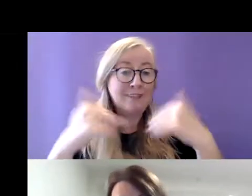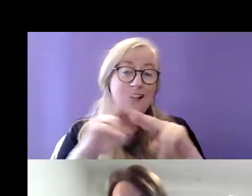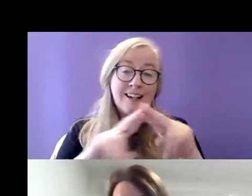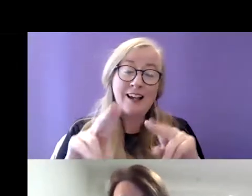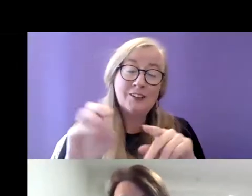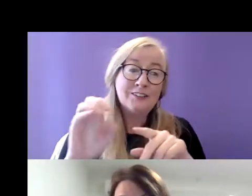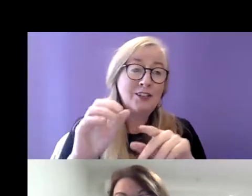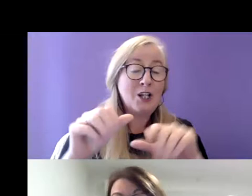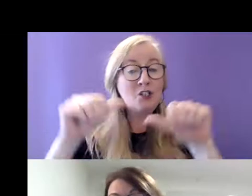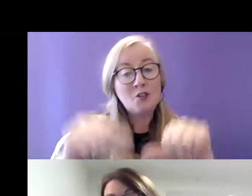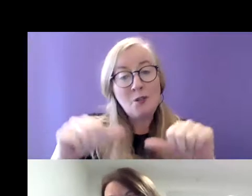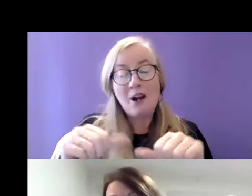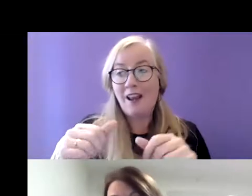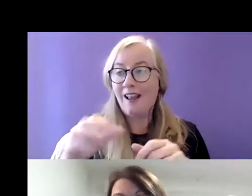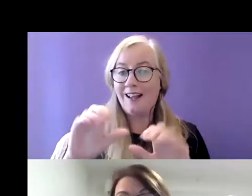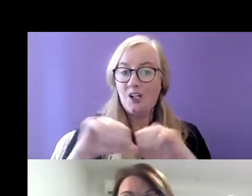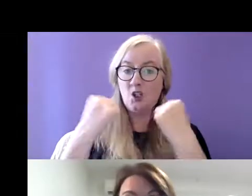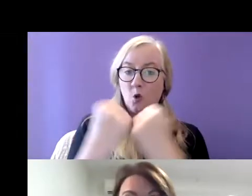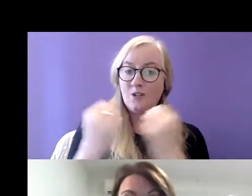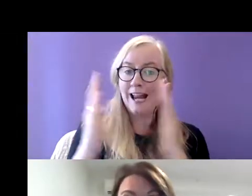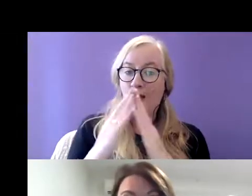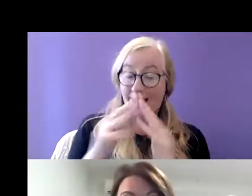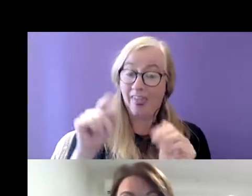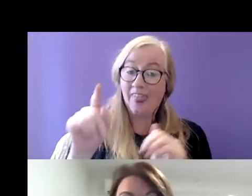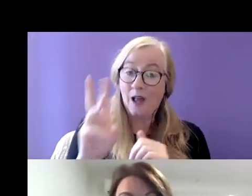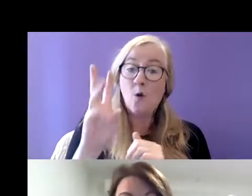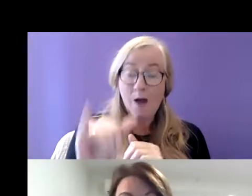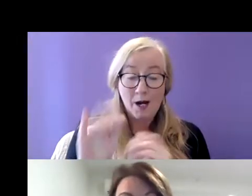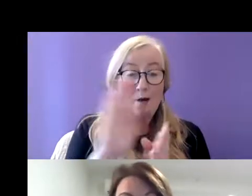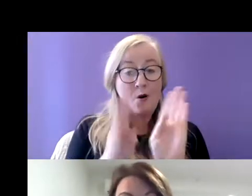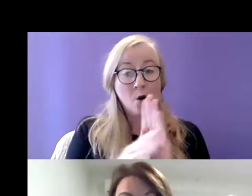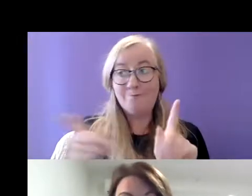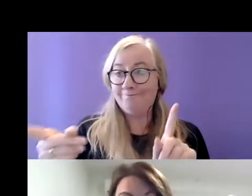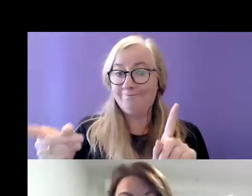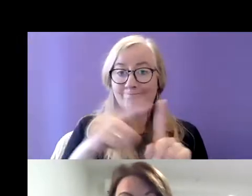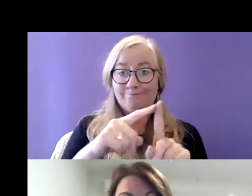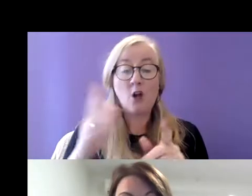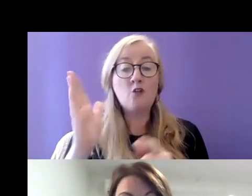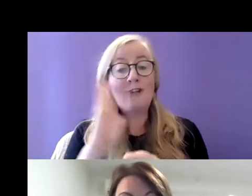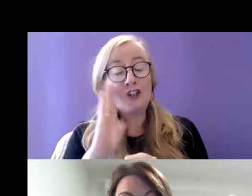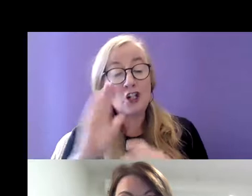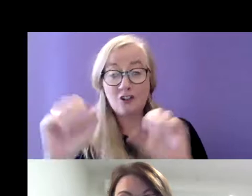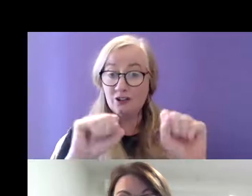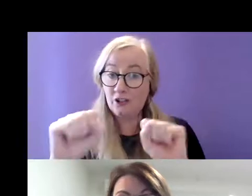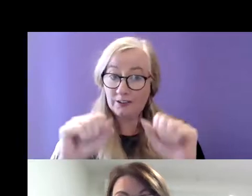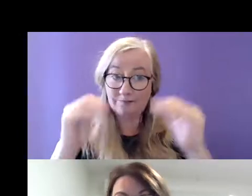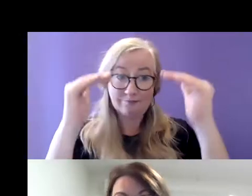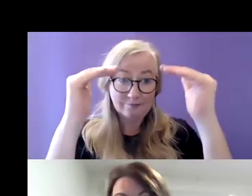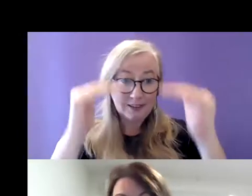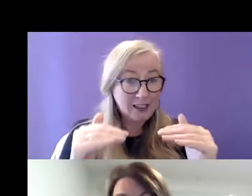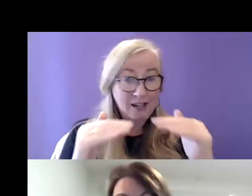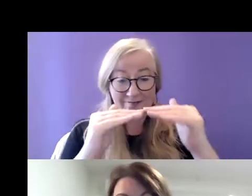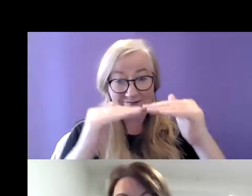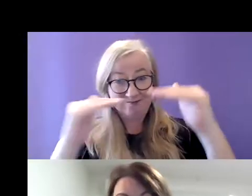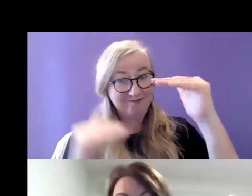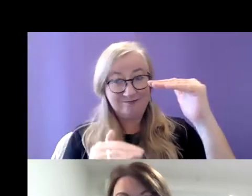affordable social housing and that was the primary reason leading to return to residential services. Substandard